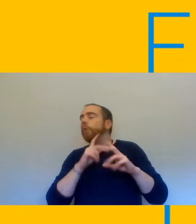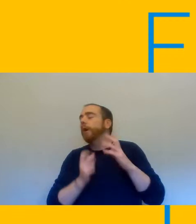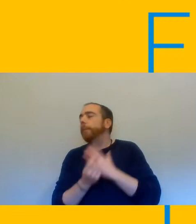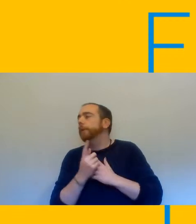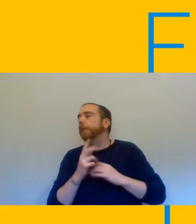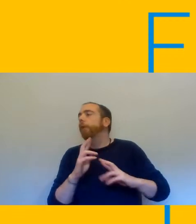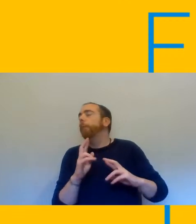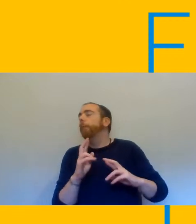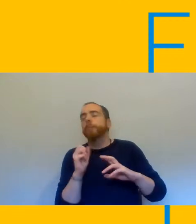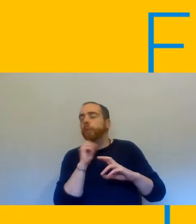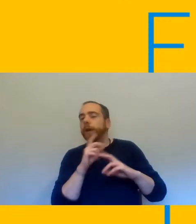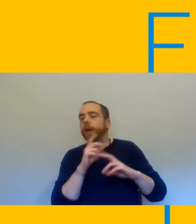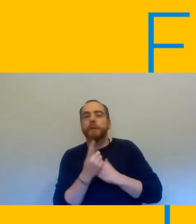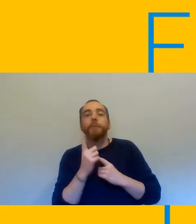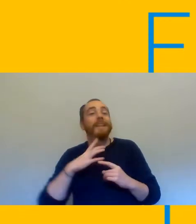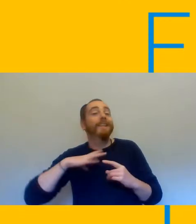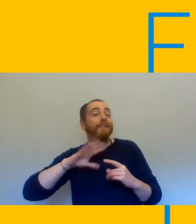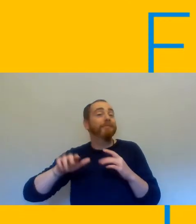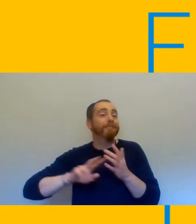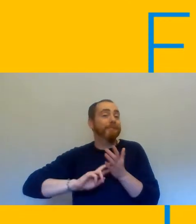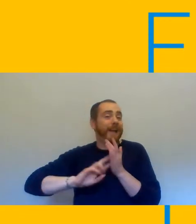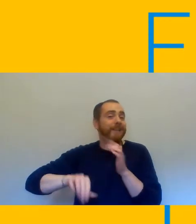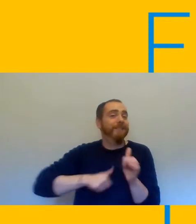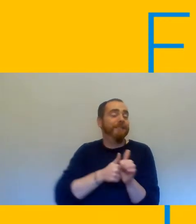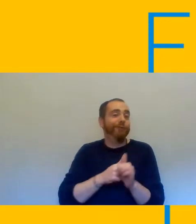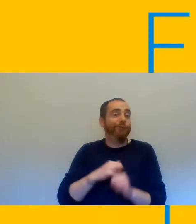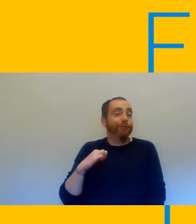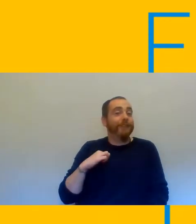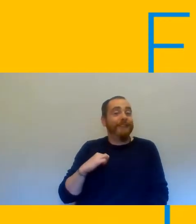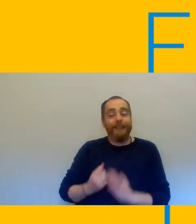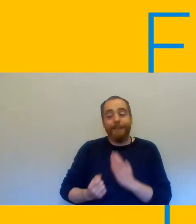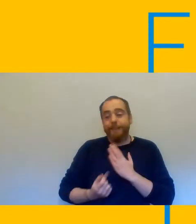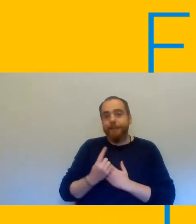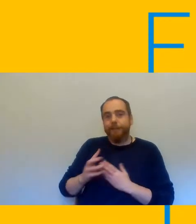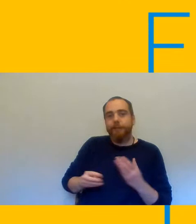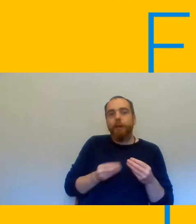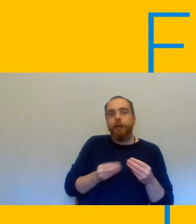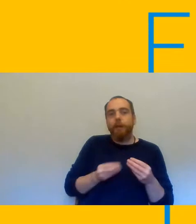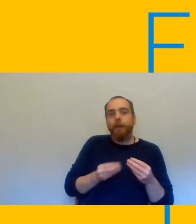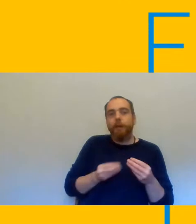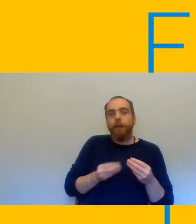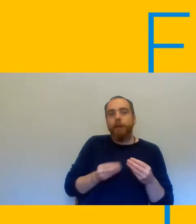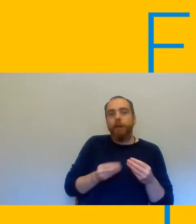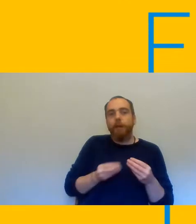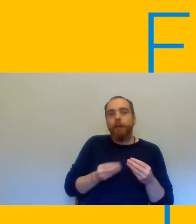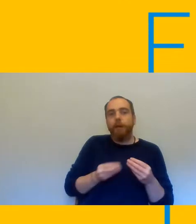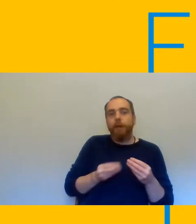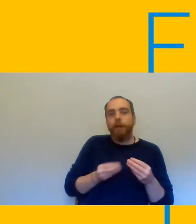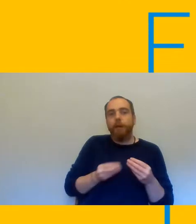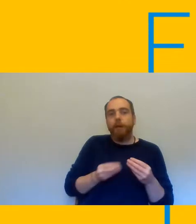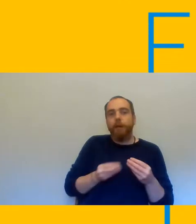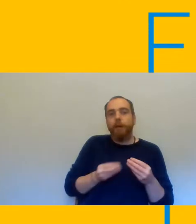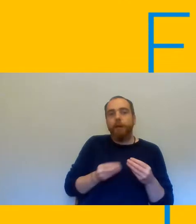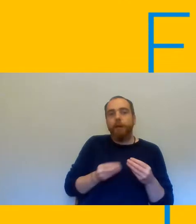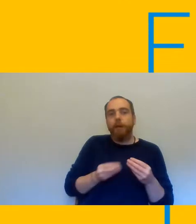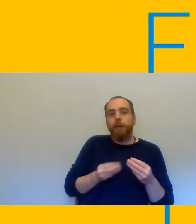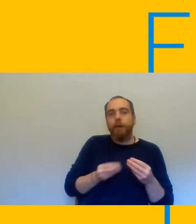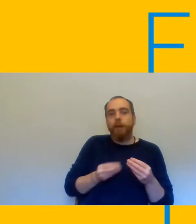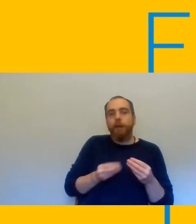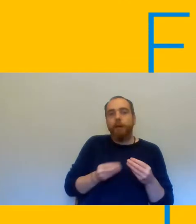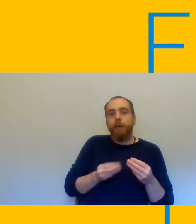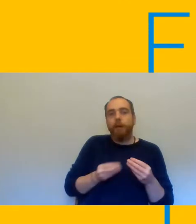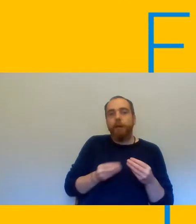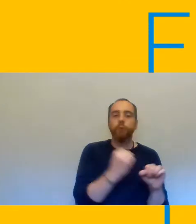have a responsibility to make sure that we put that on the table and that's included in any generic risk assessments in addition to that